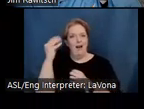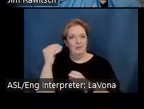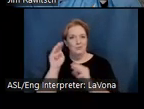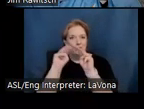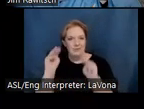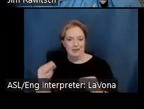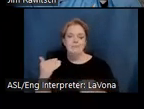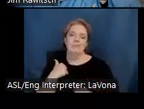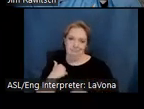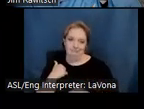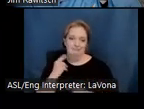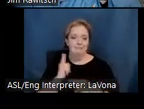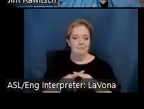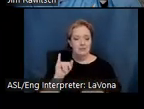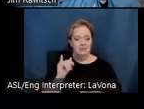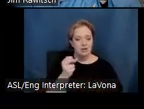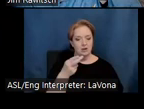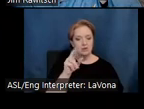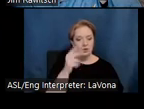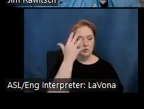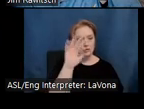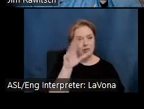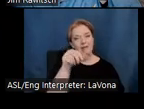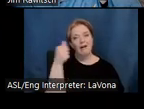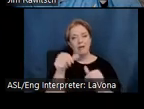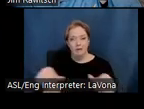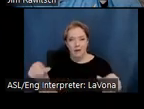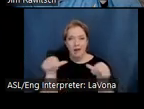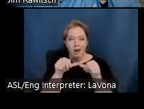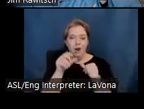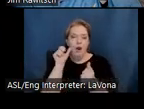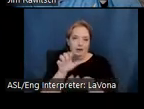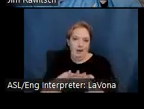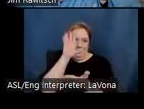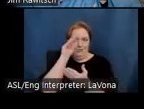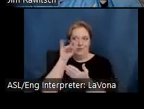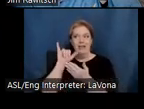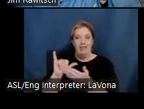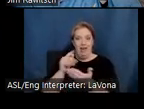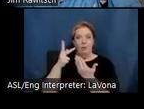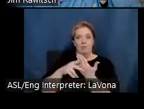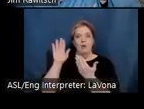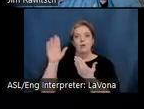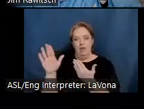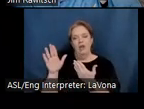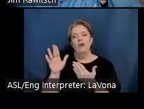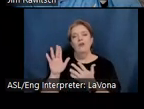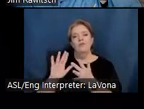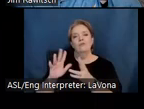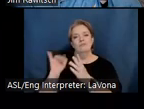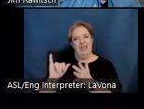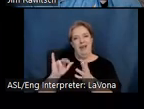Tree, and other area attractions in that program's recording, which we're going to put as a link in the chat.